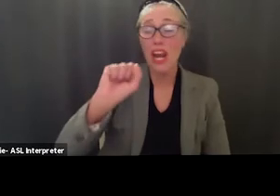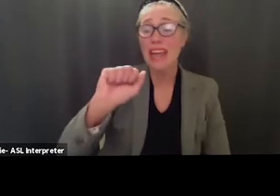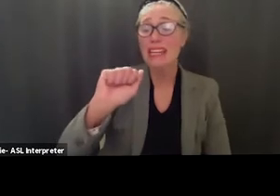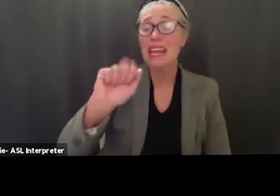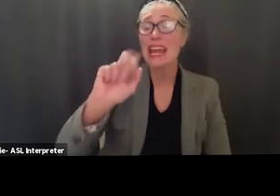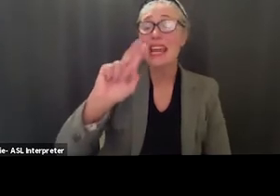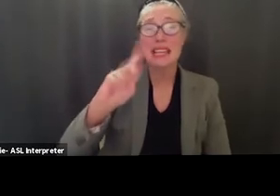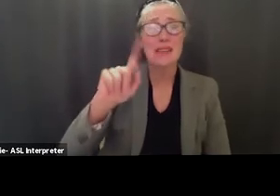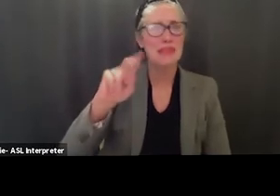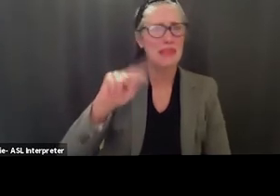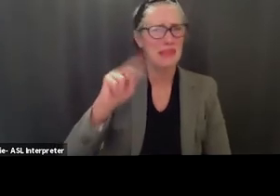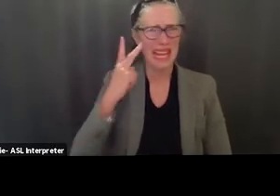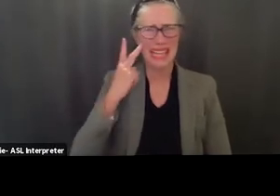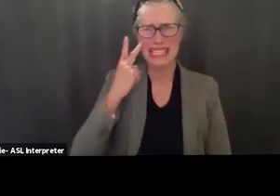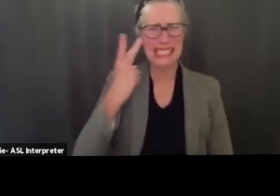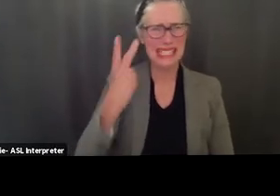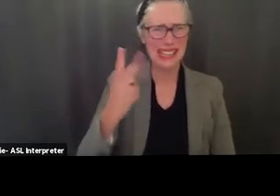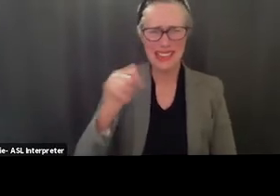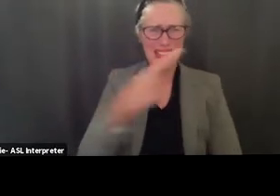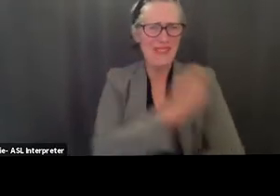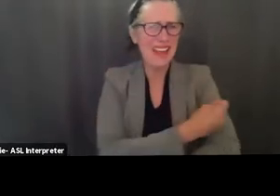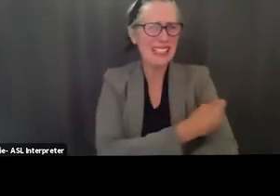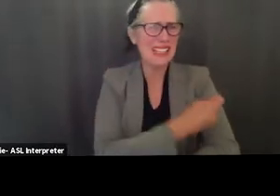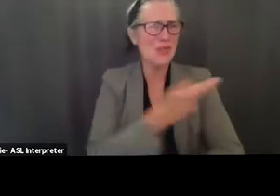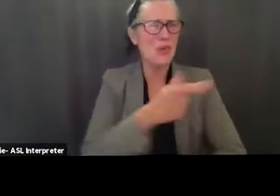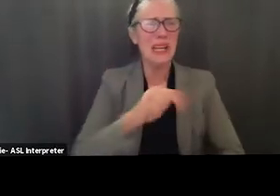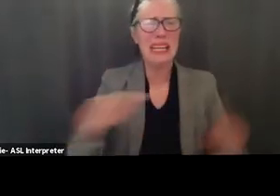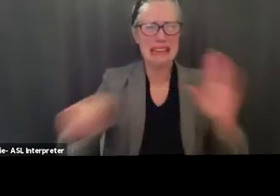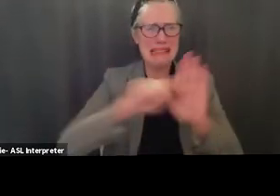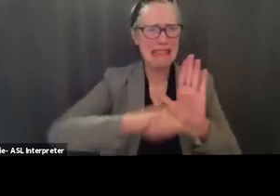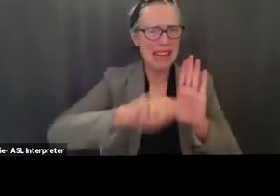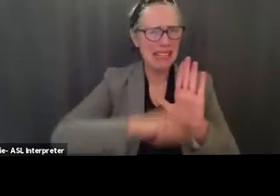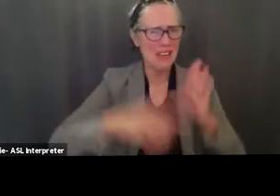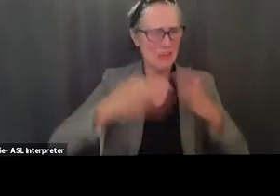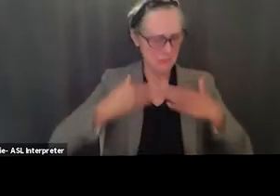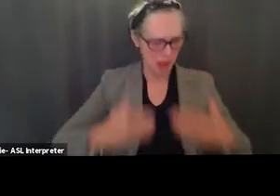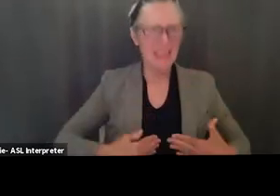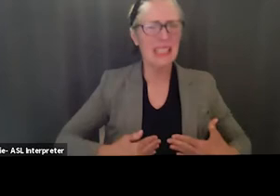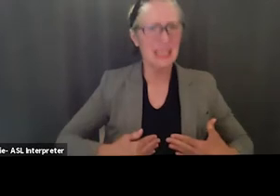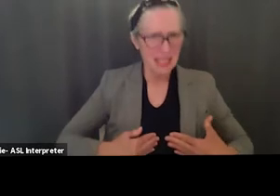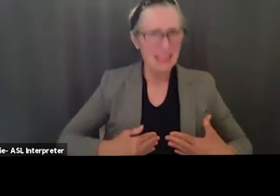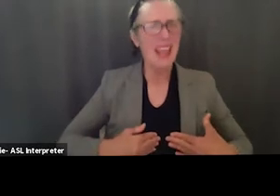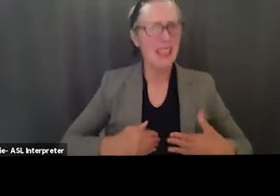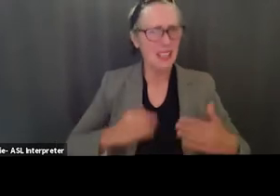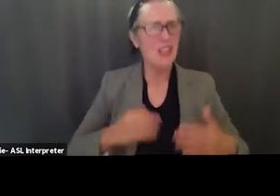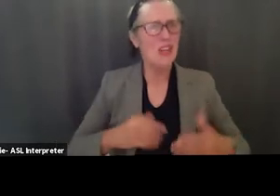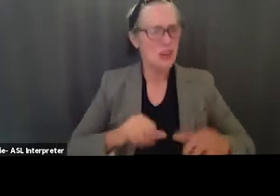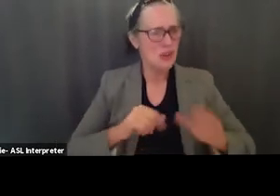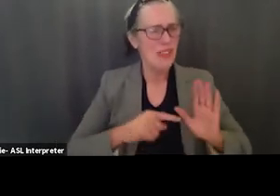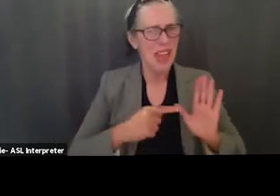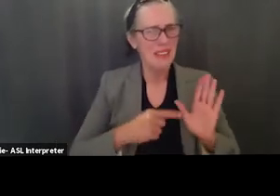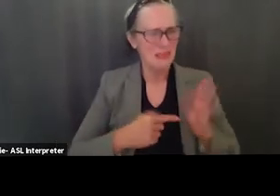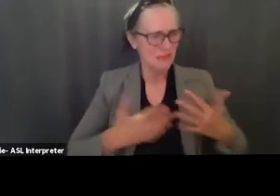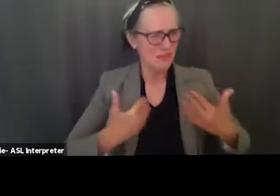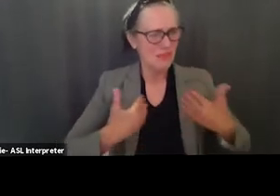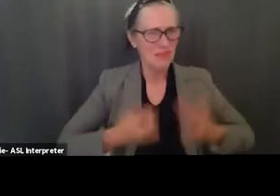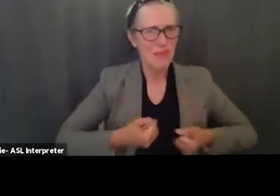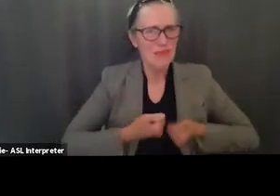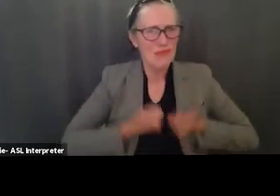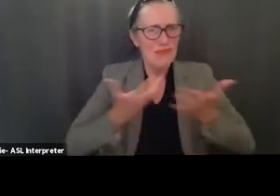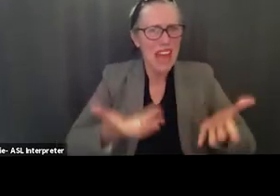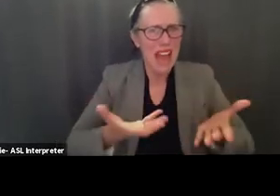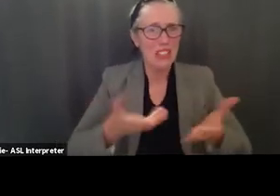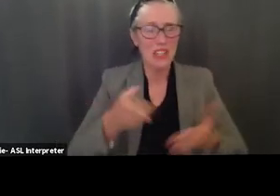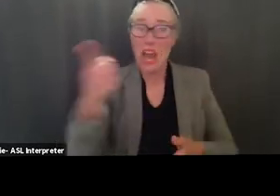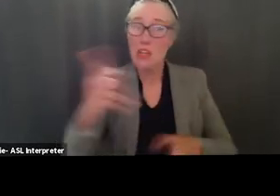adverse reaction so a lot of people are getting reactions but and that's the thing you guys are pushing hard so now there's reports coming